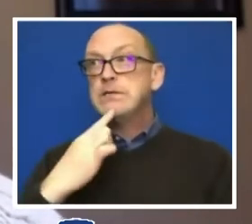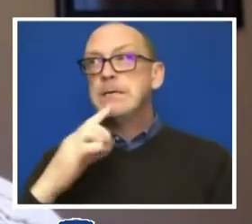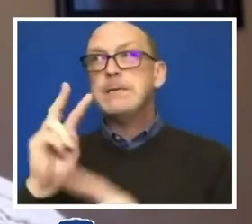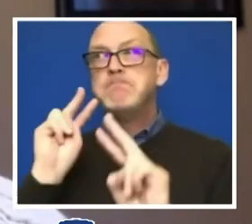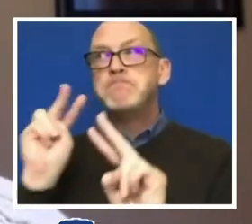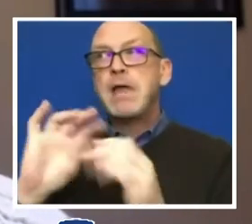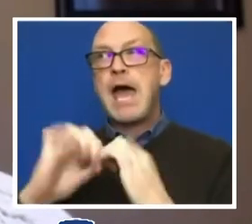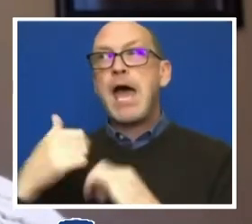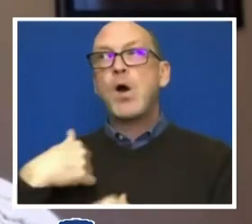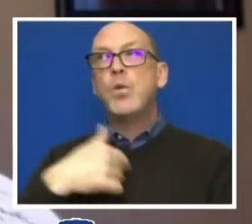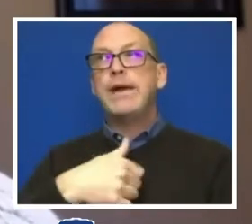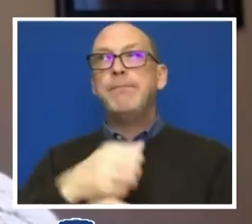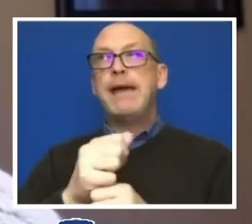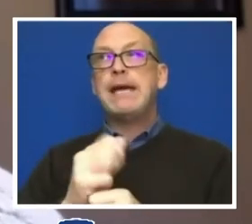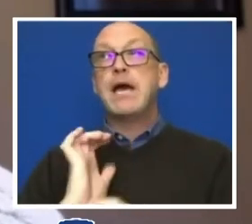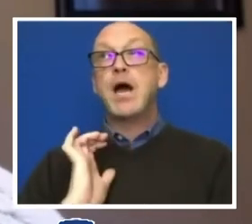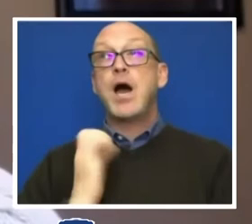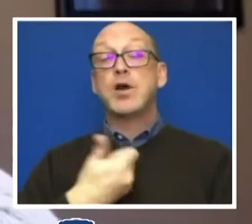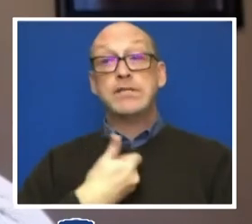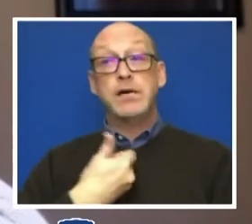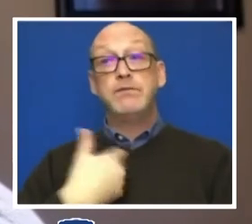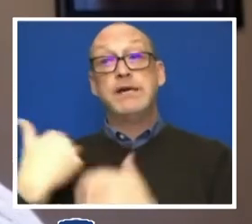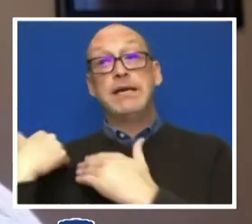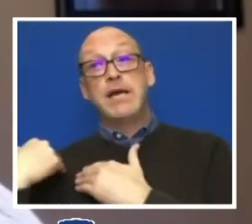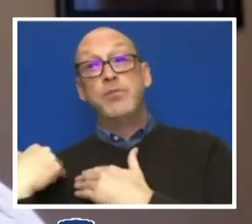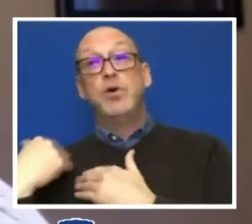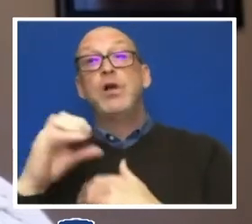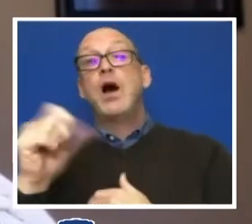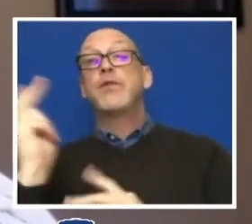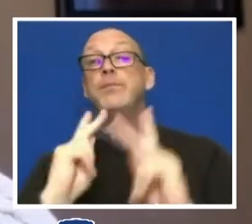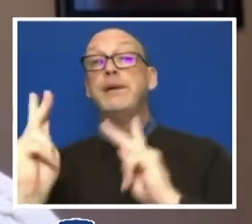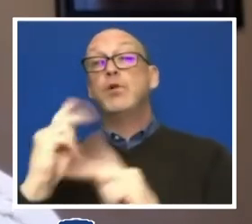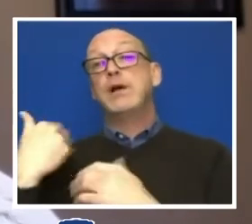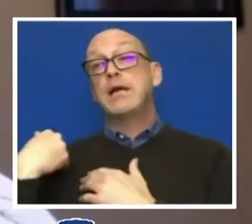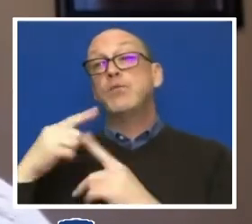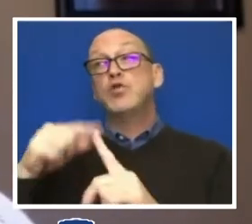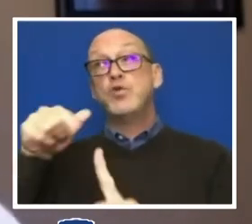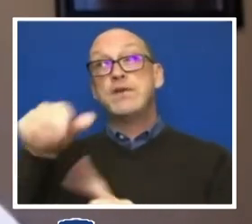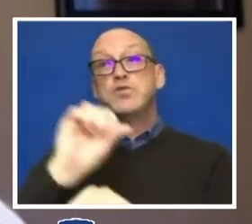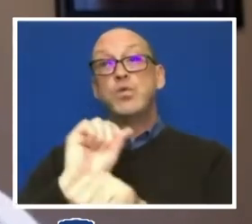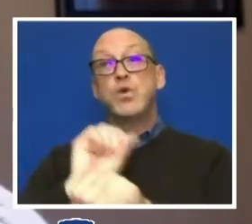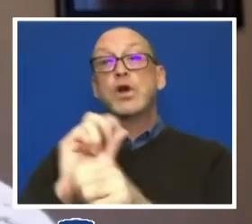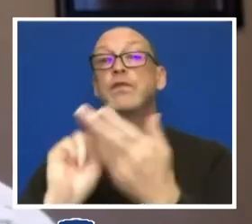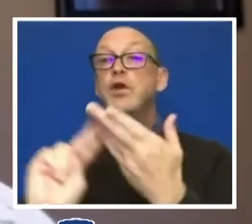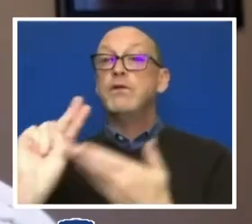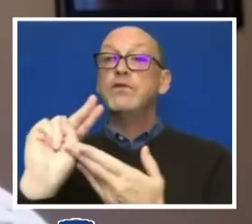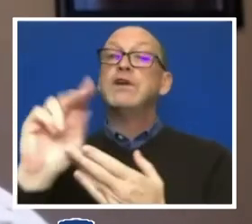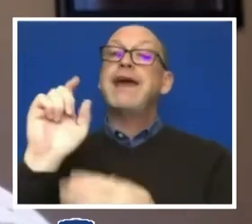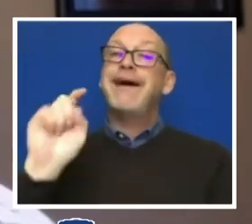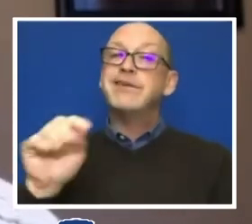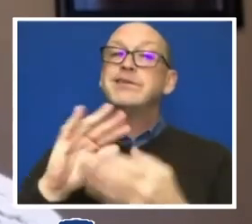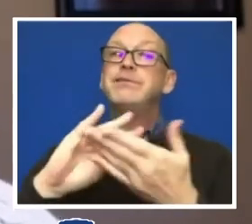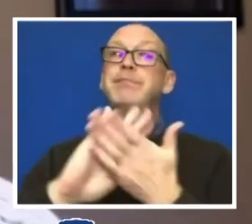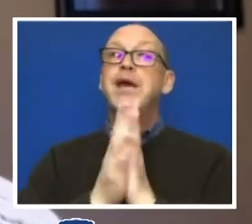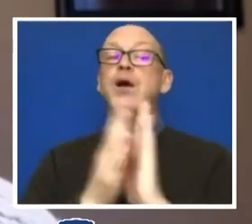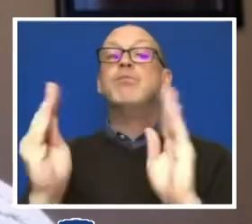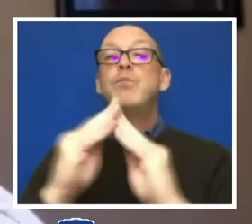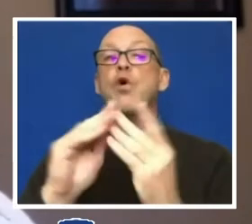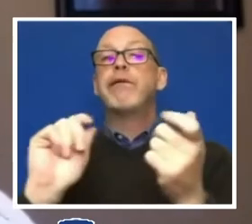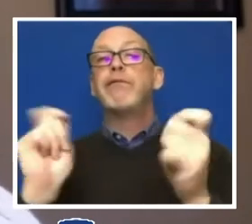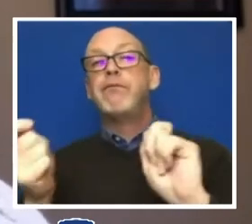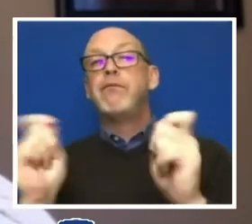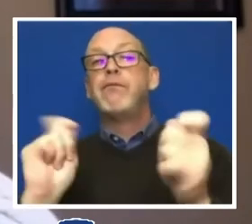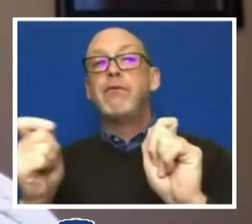ourselves and others accountable to this work as a university has to become more adaptable and reflect